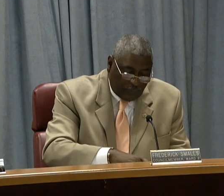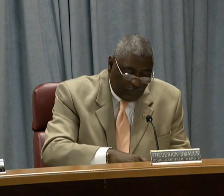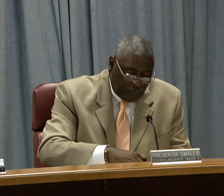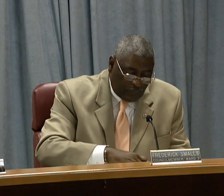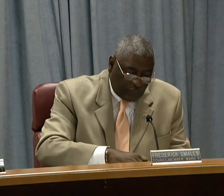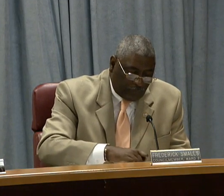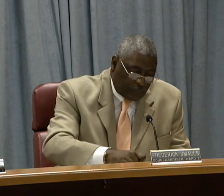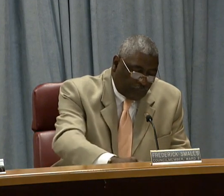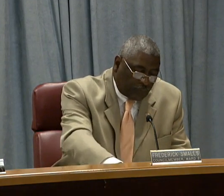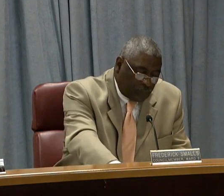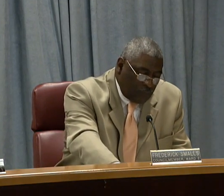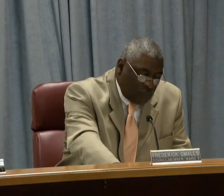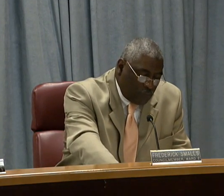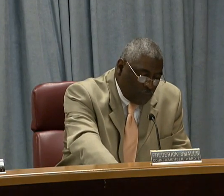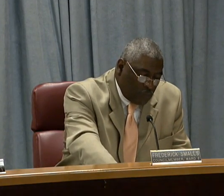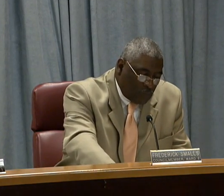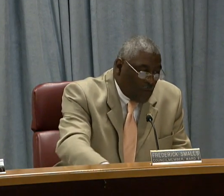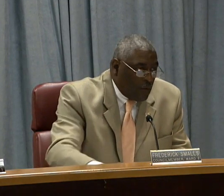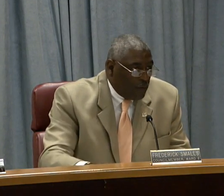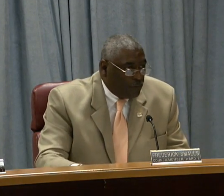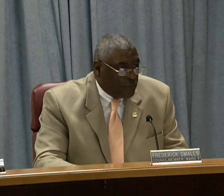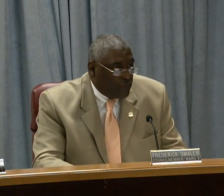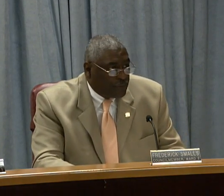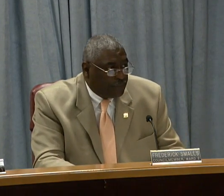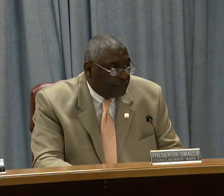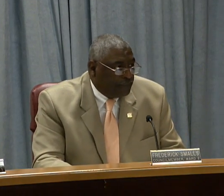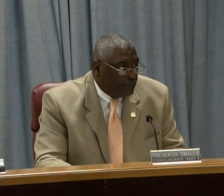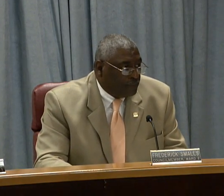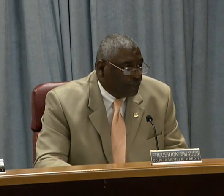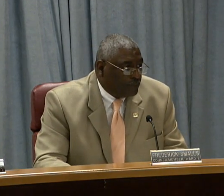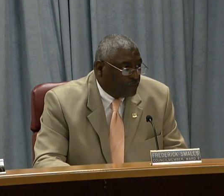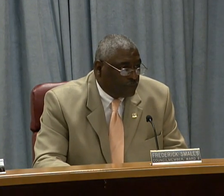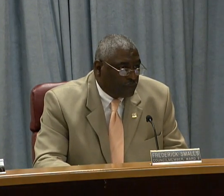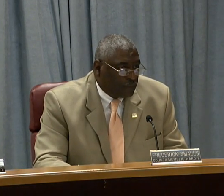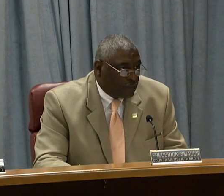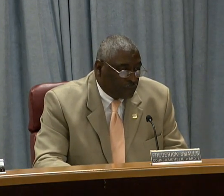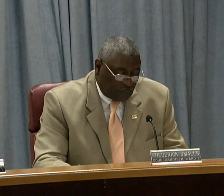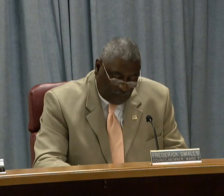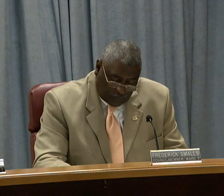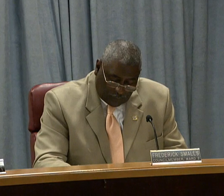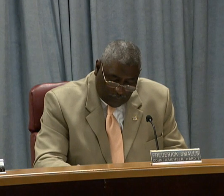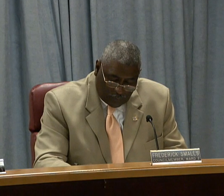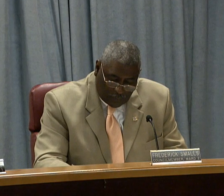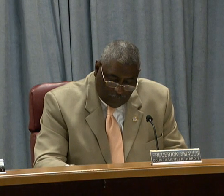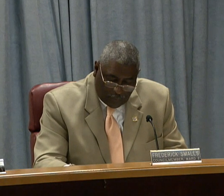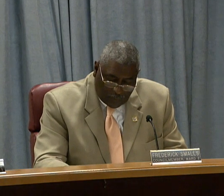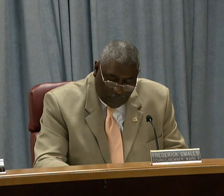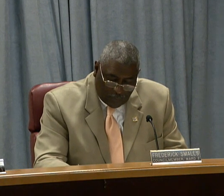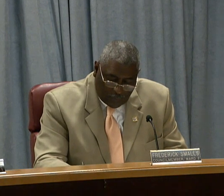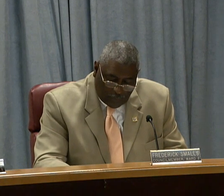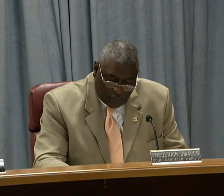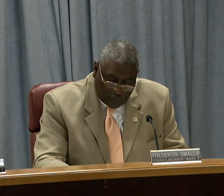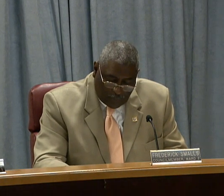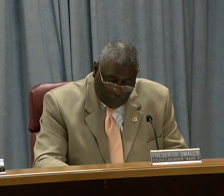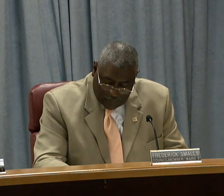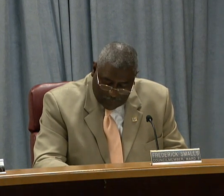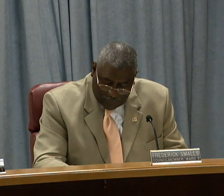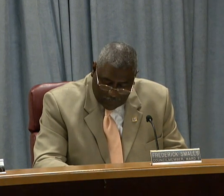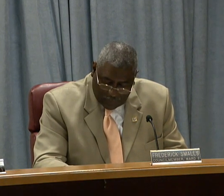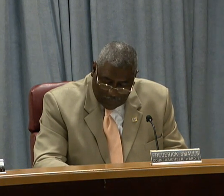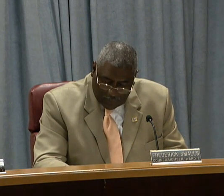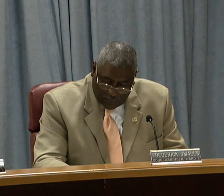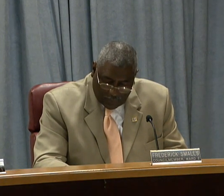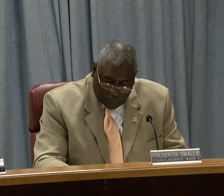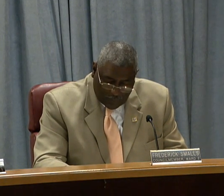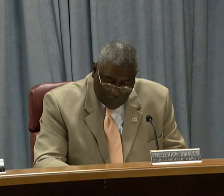Madam Clerk? Mr. Smalls? I vote yes. Mr. Ricks? Yes. Ms. Nicholas? Yes. President Crary? Yes.